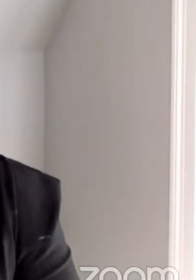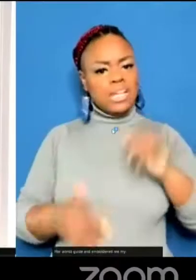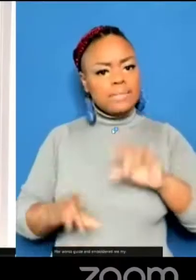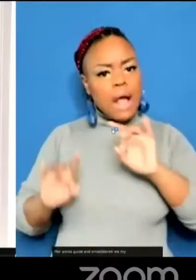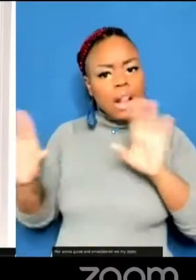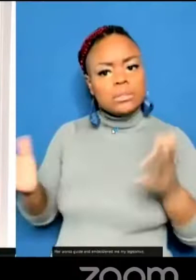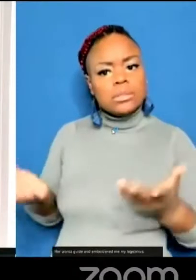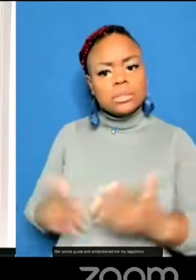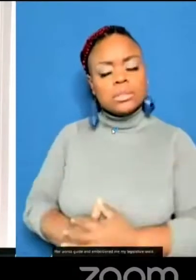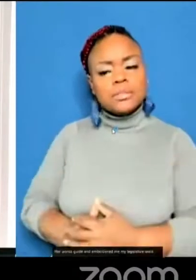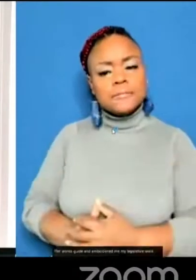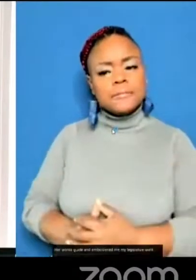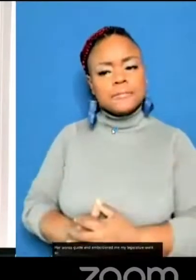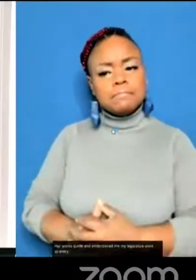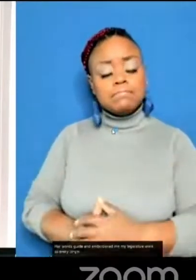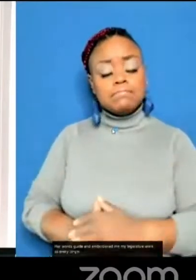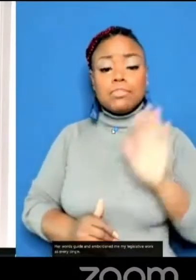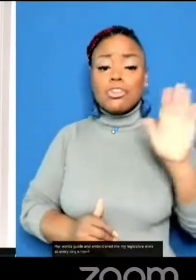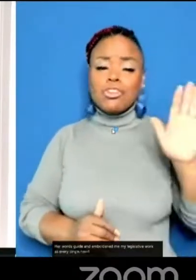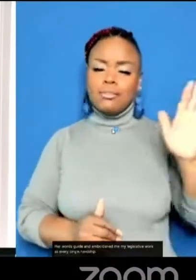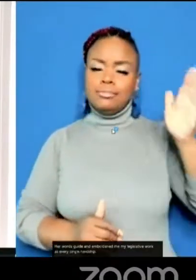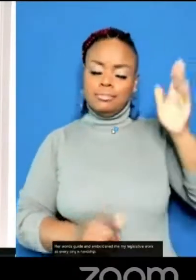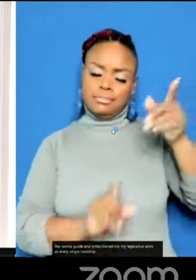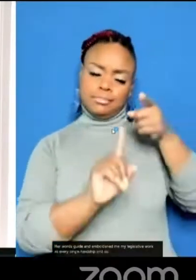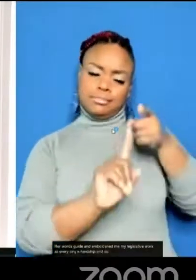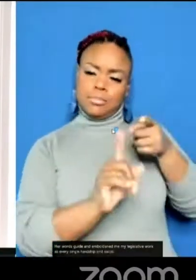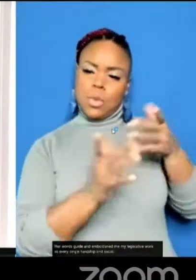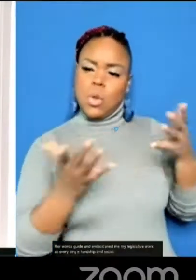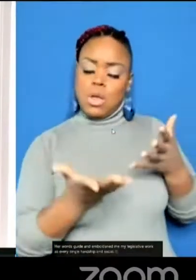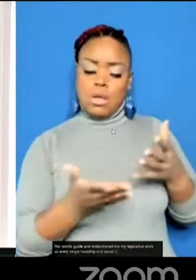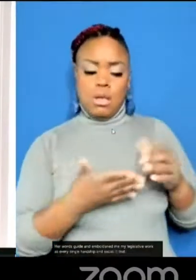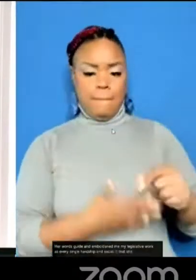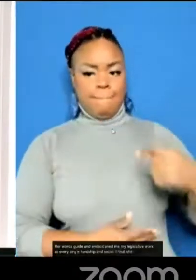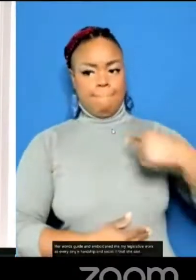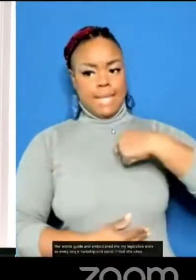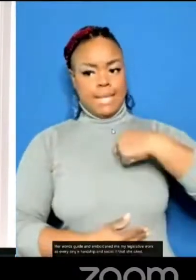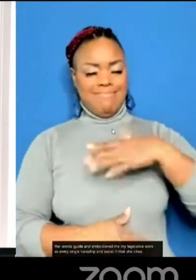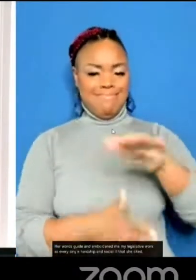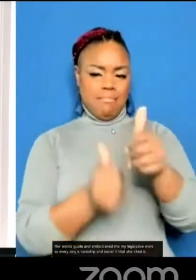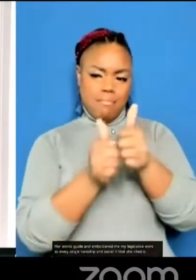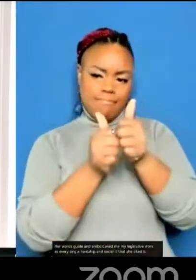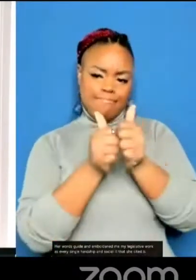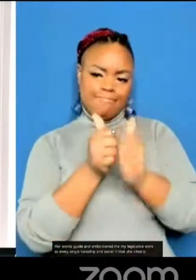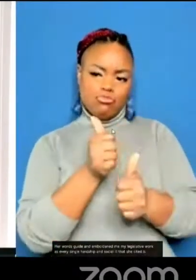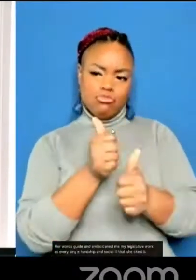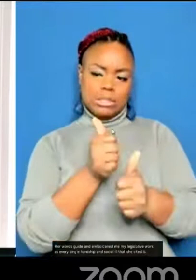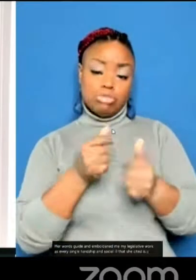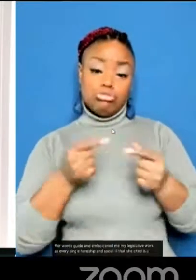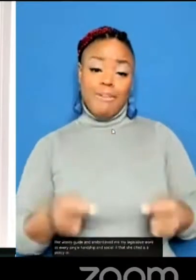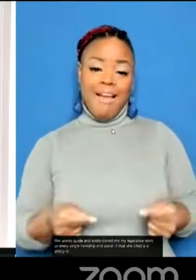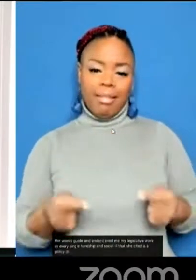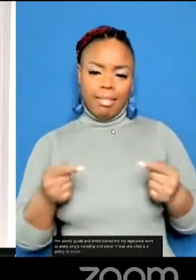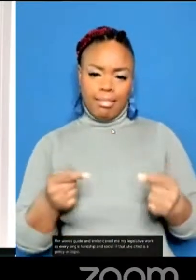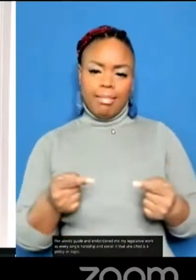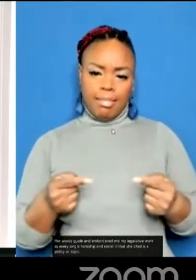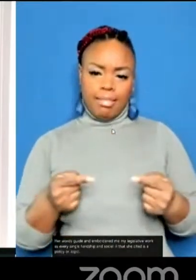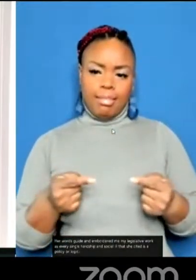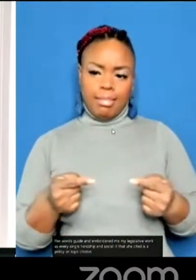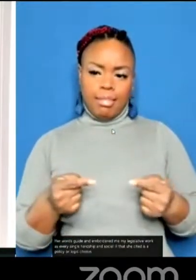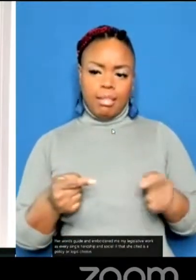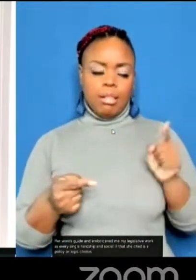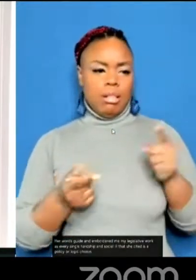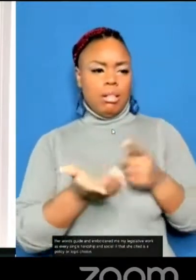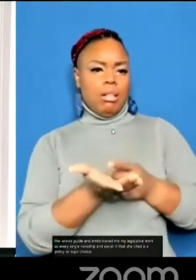my legislative work as every single hardship and social ill that she cited is a policy or budget choice.